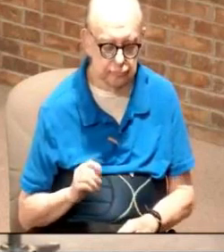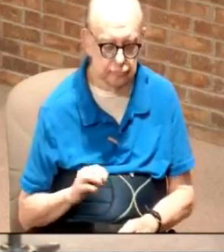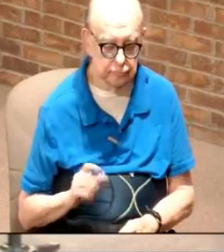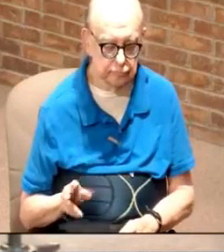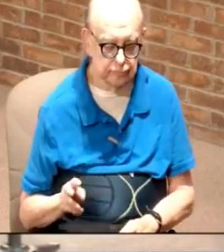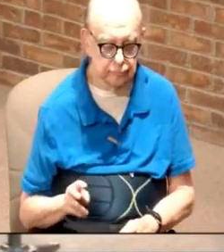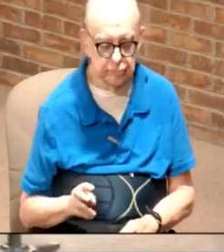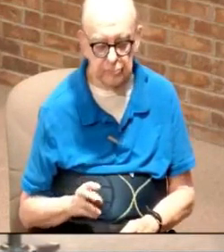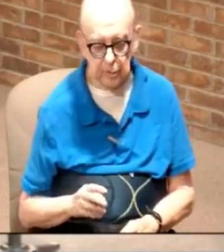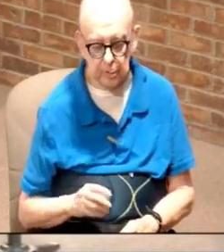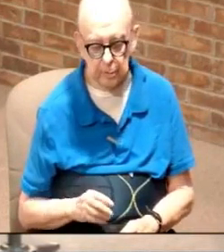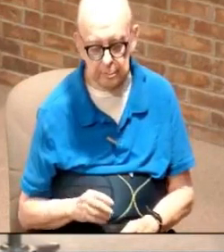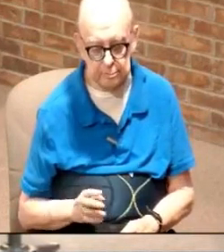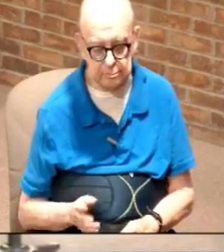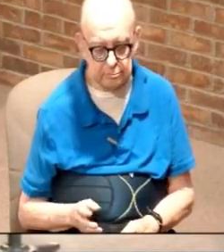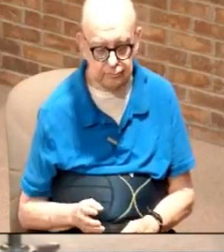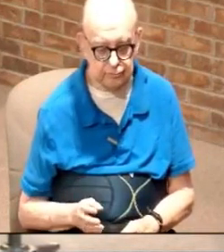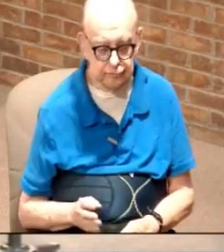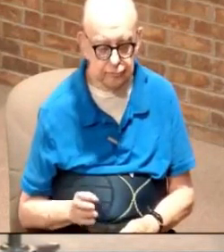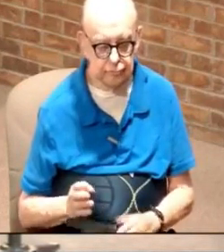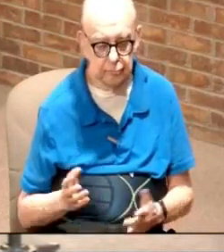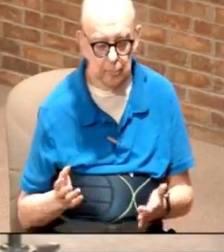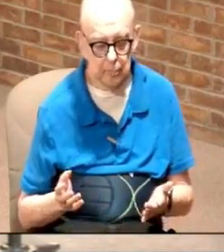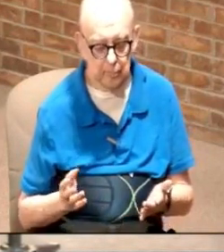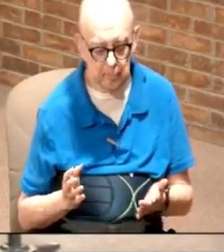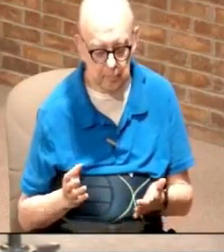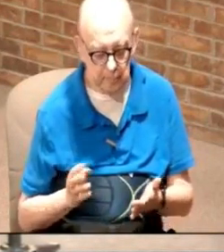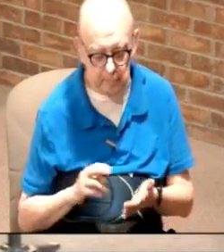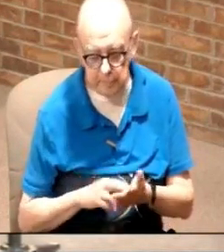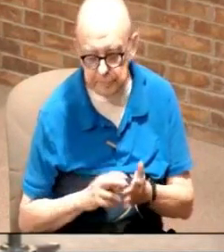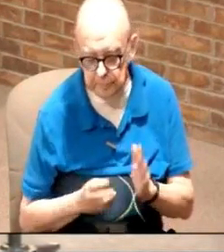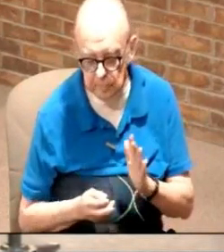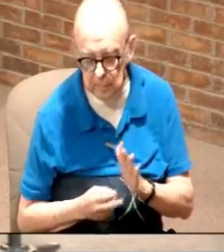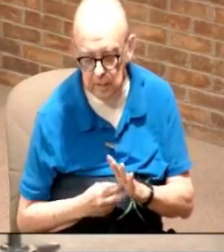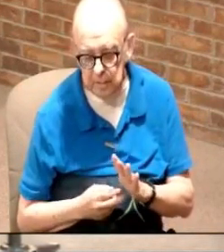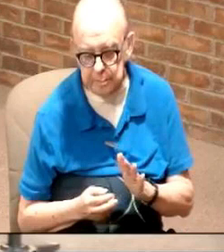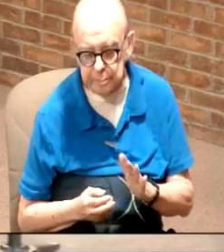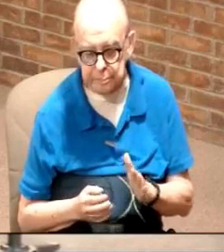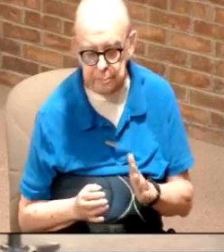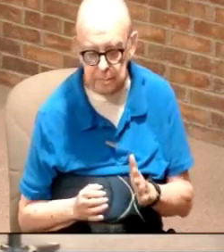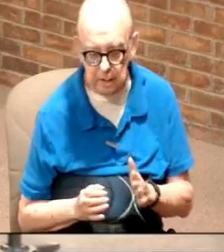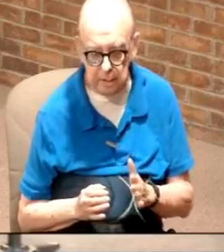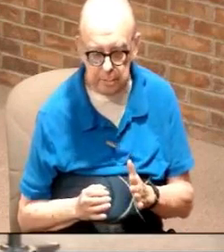vocalized okay in there so what it means is this